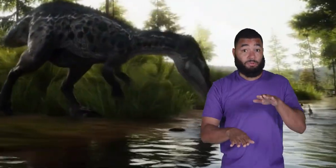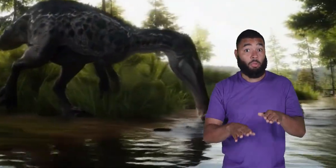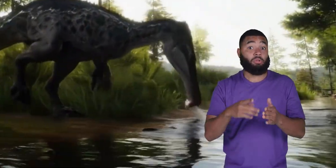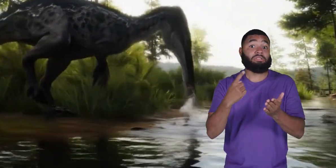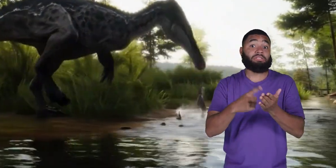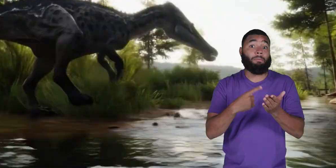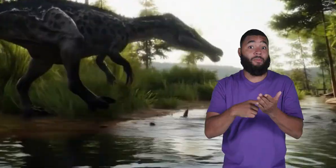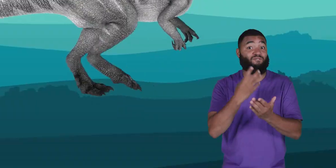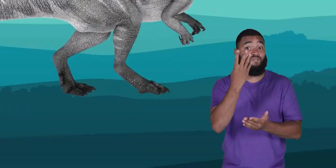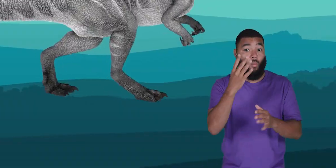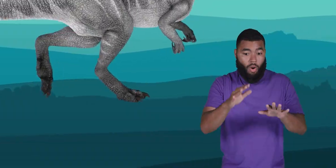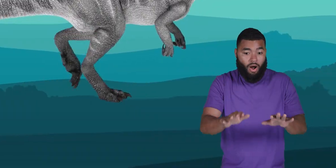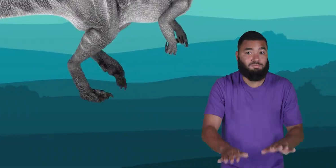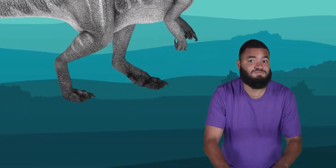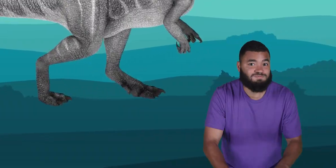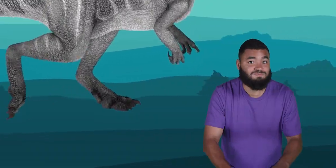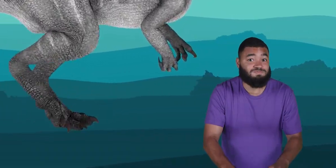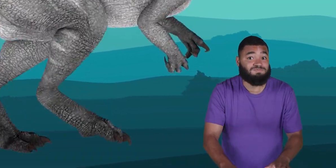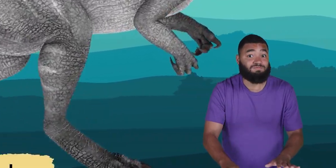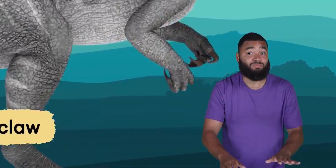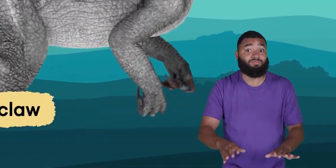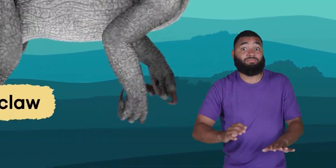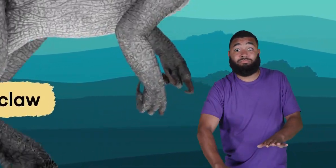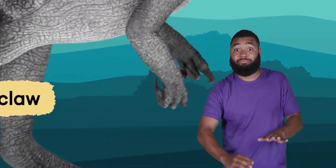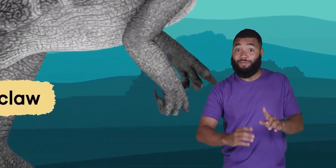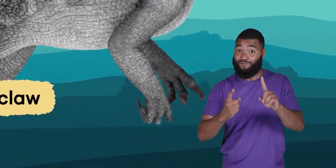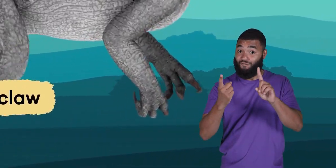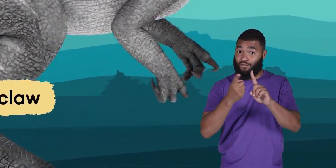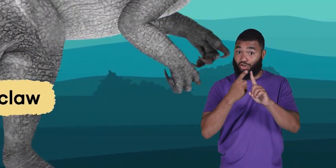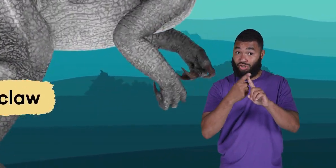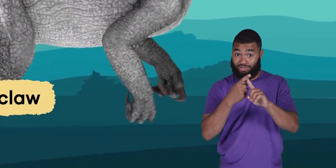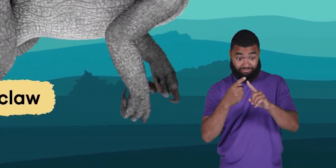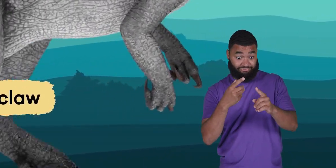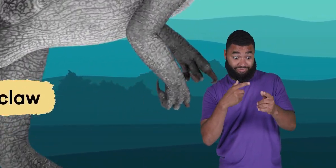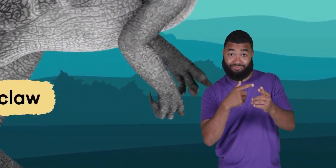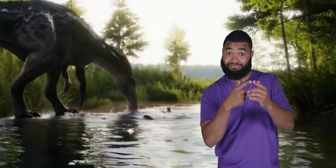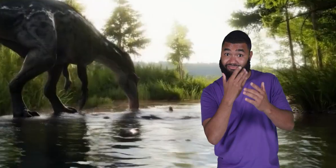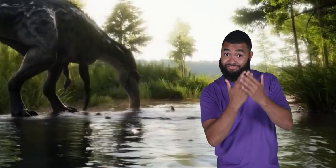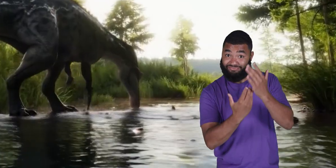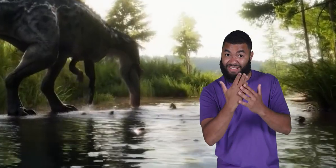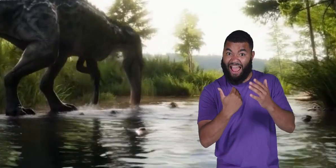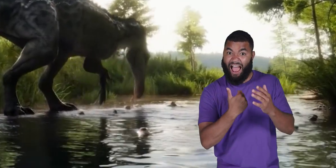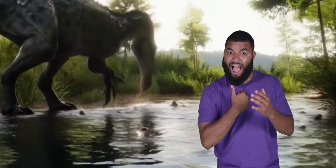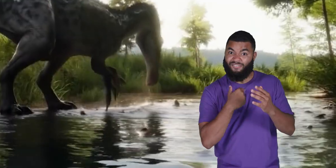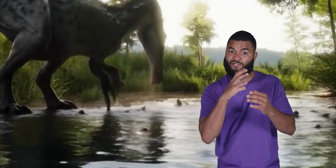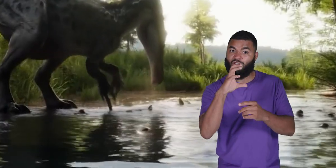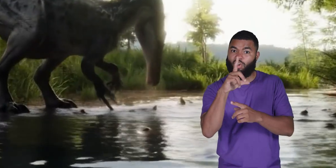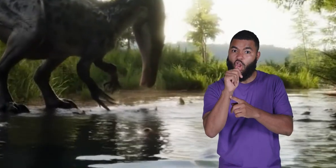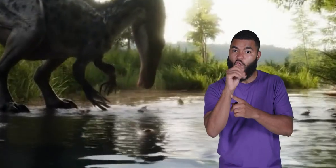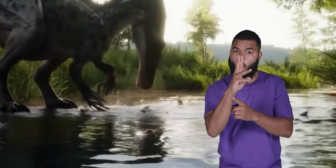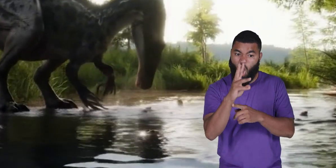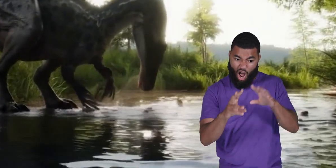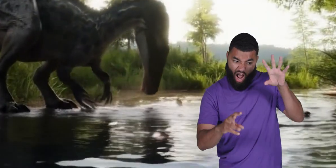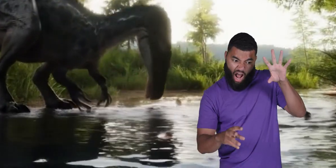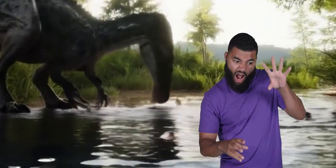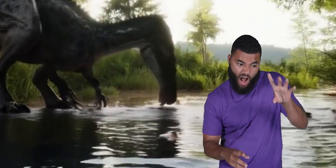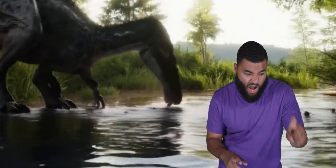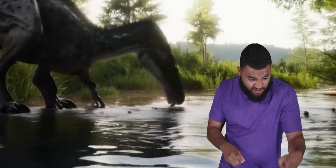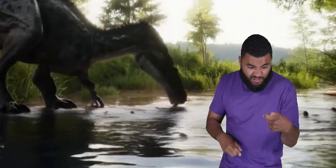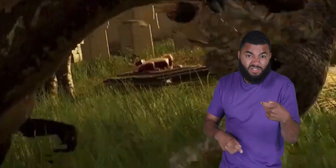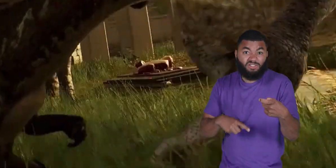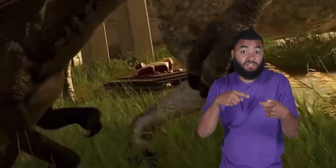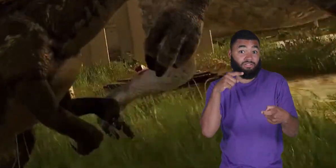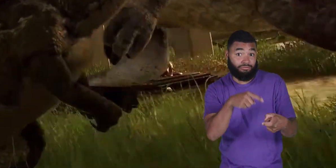four legs. On its first finger was a large, hooked claw. It probably used the claw to snag food.